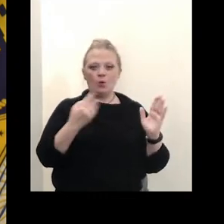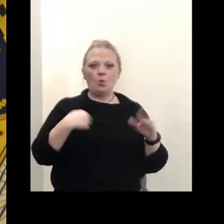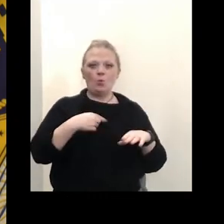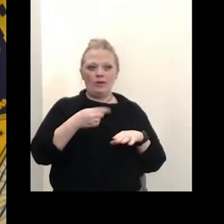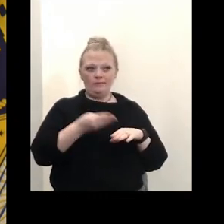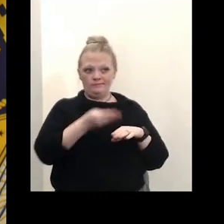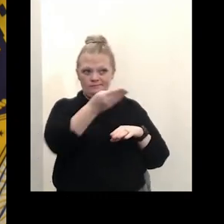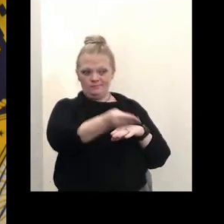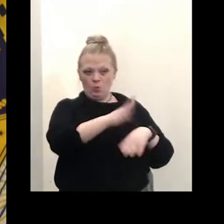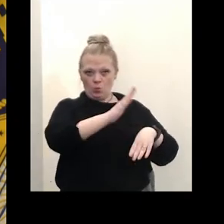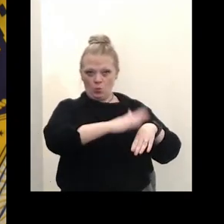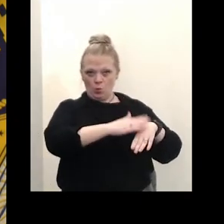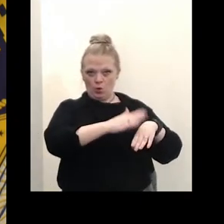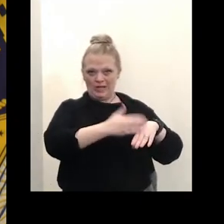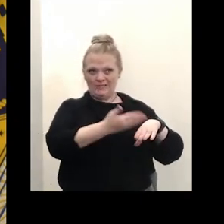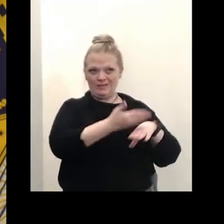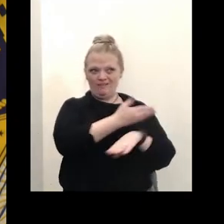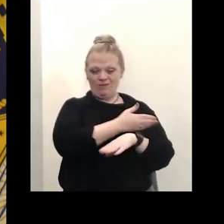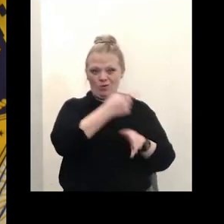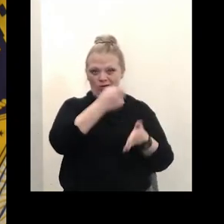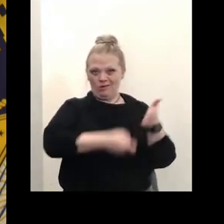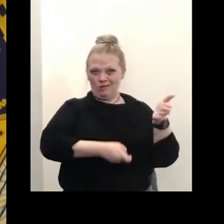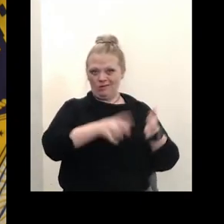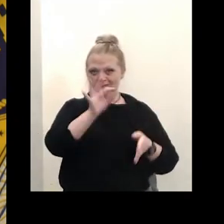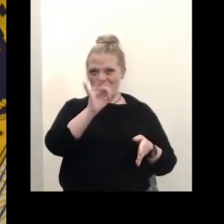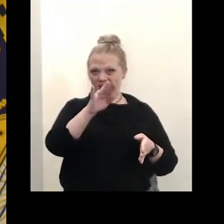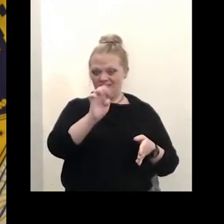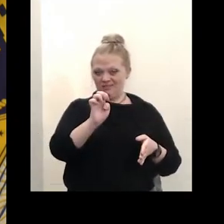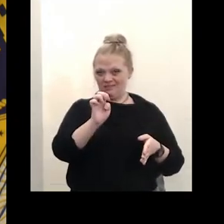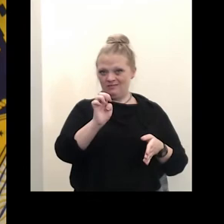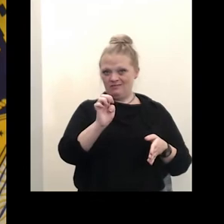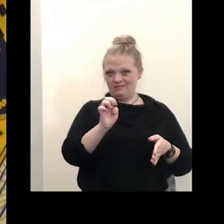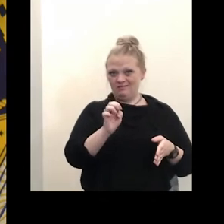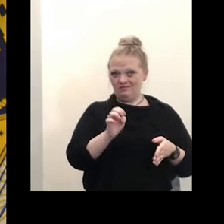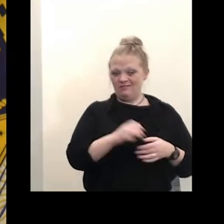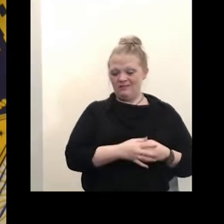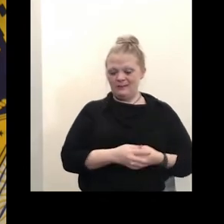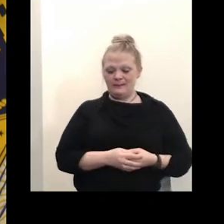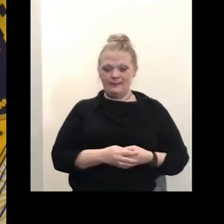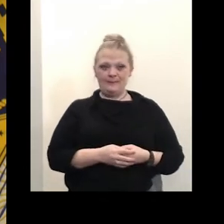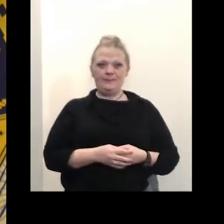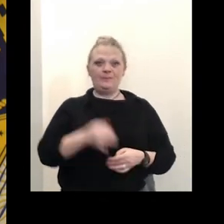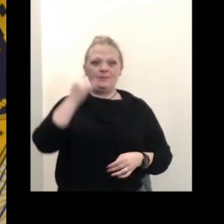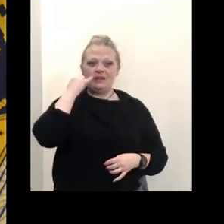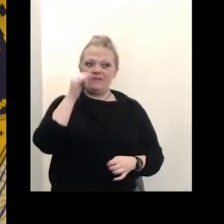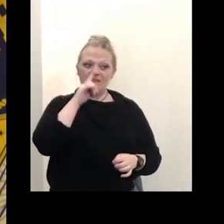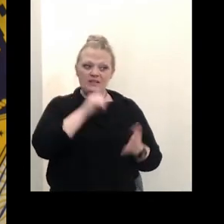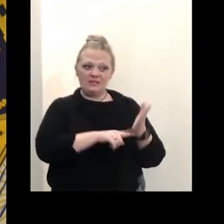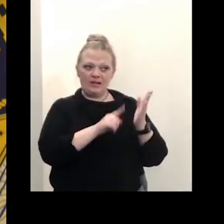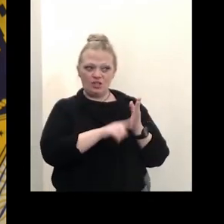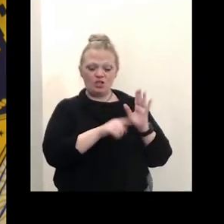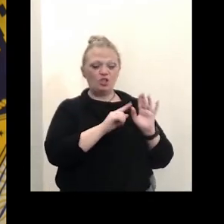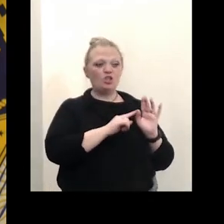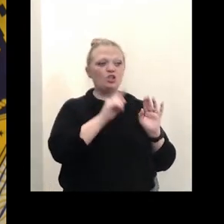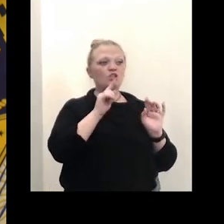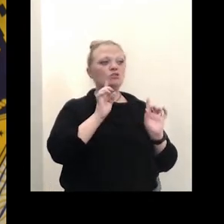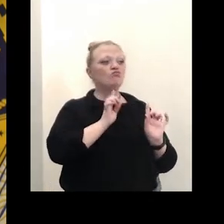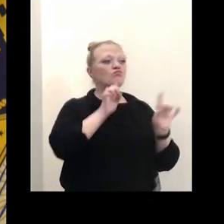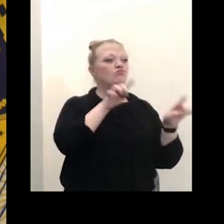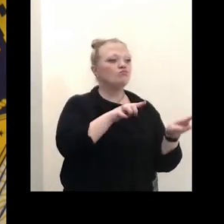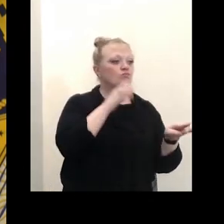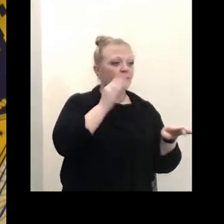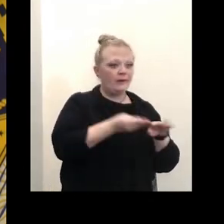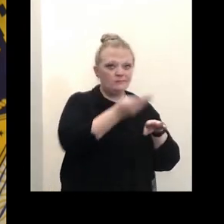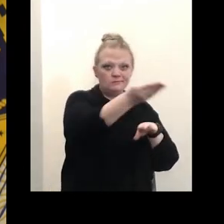before we issue fines we generally find that if our sanitarians go out and they issue a warning that